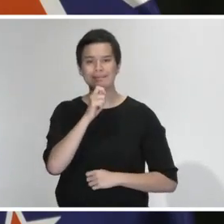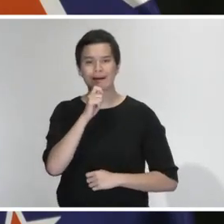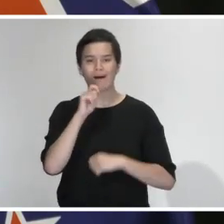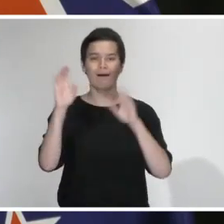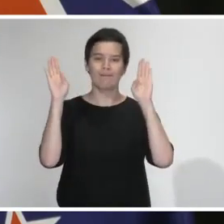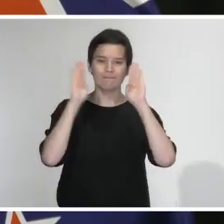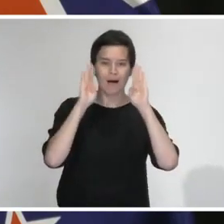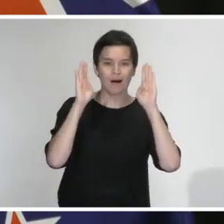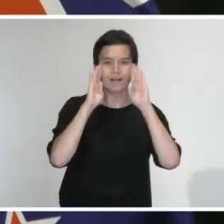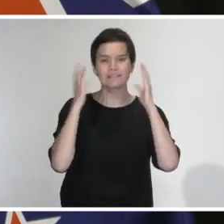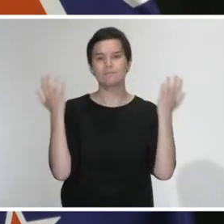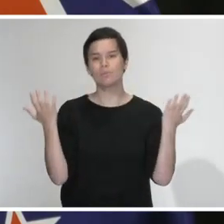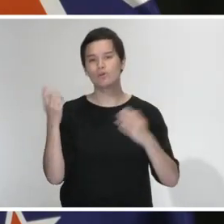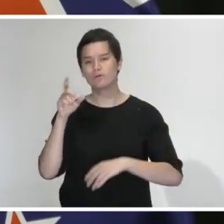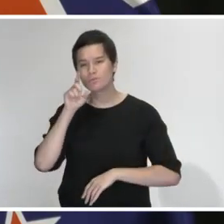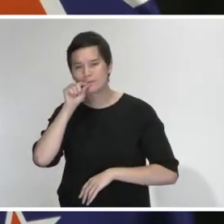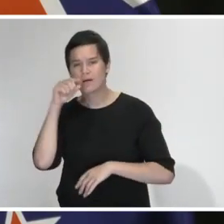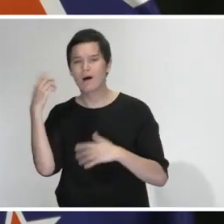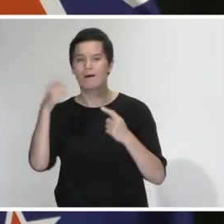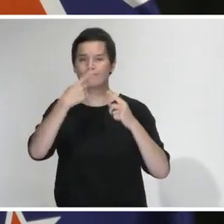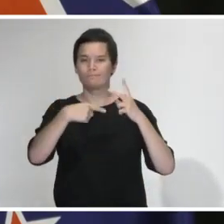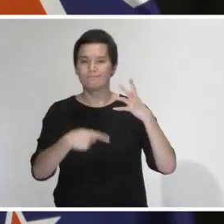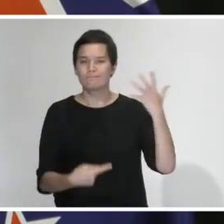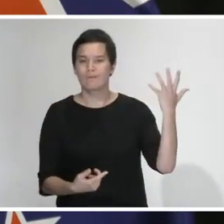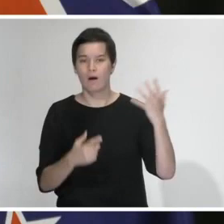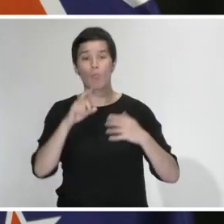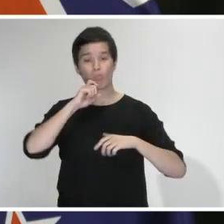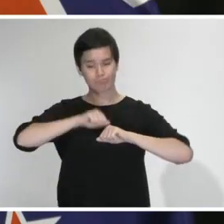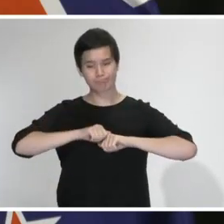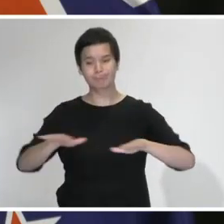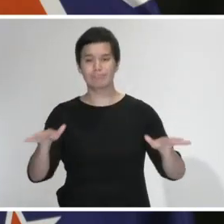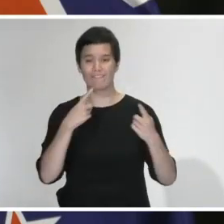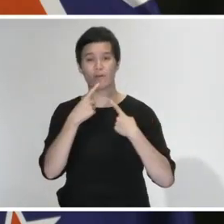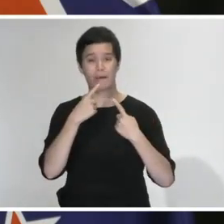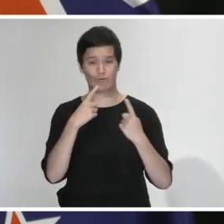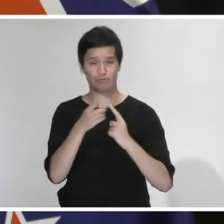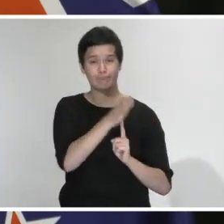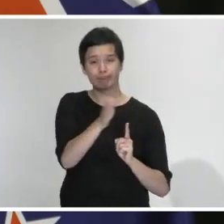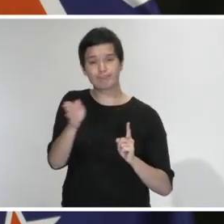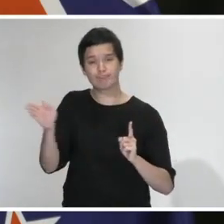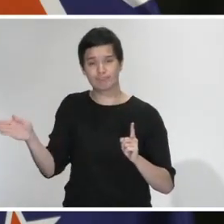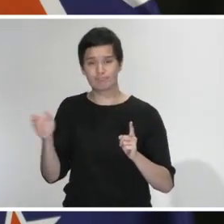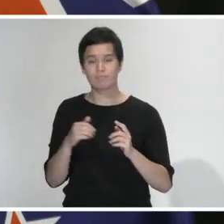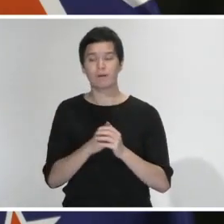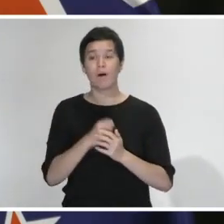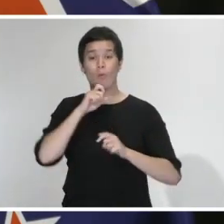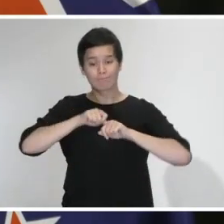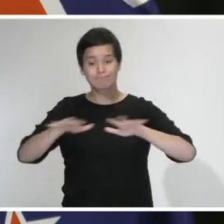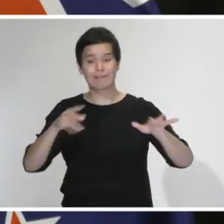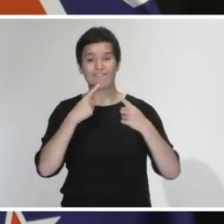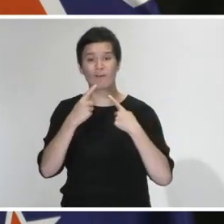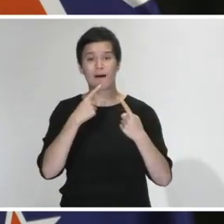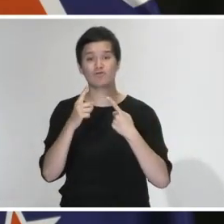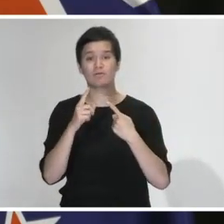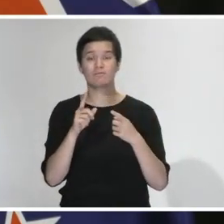New Zealanders and share a strong message around looking after their mental health. So there will be tips, directing